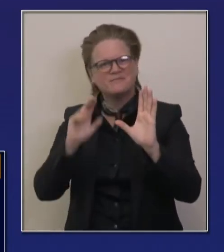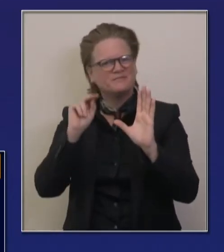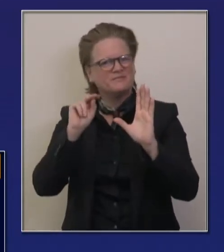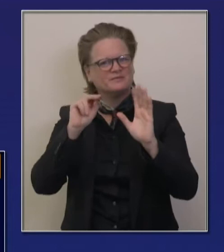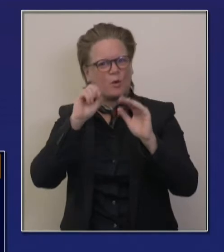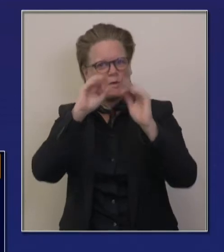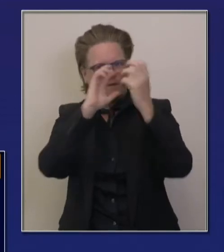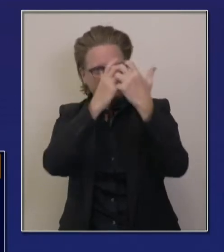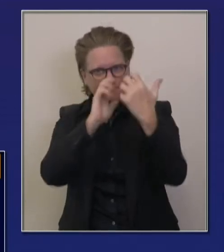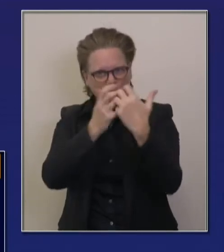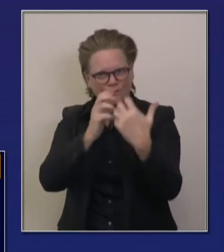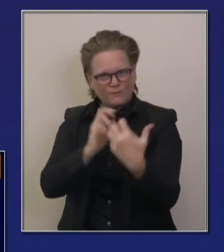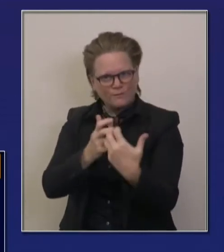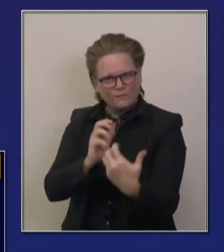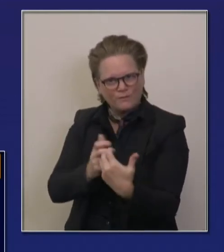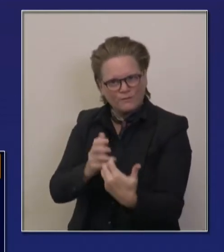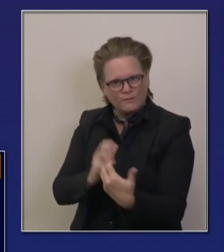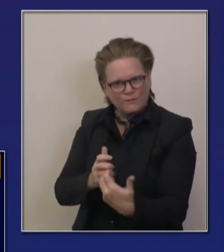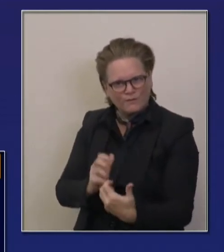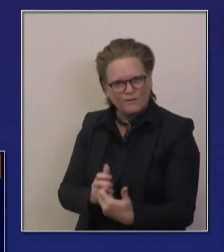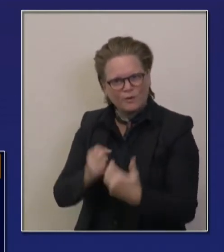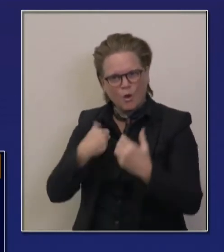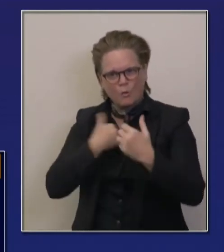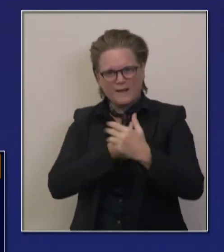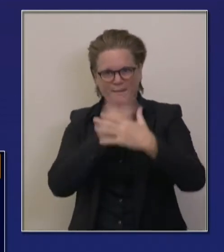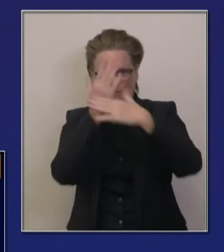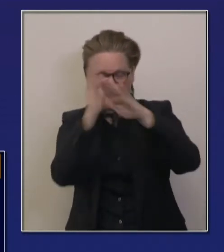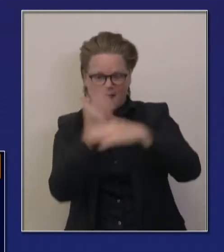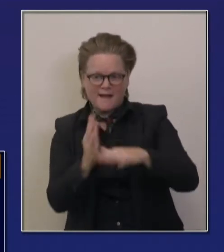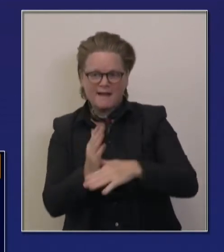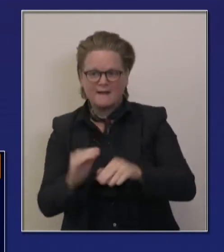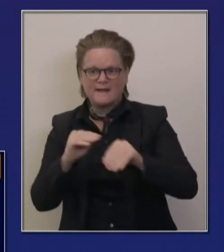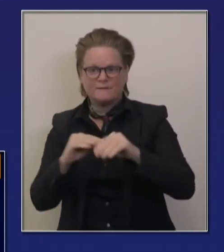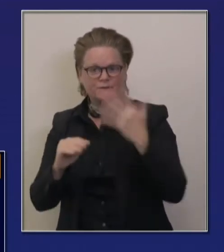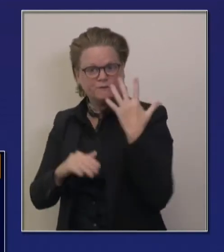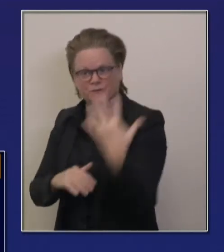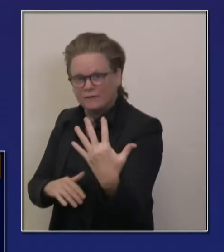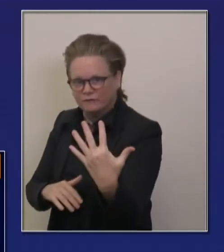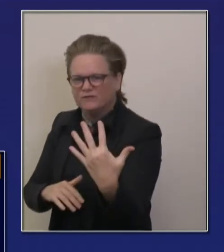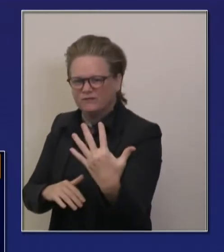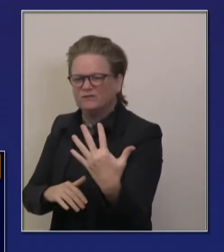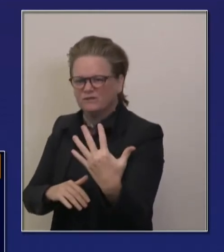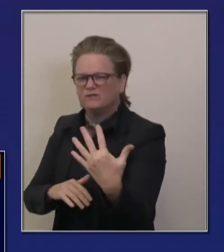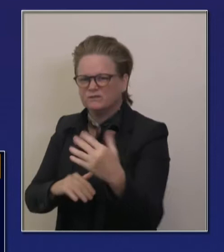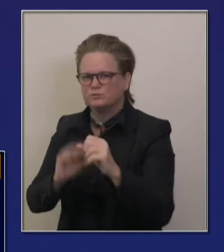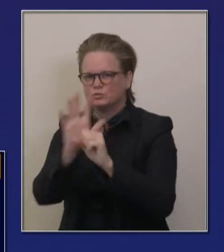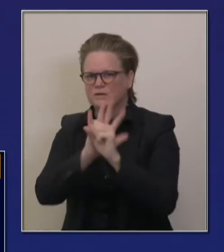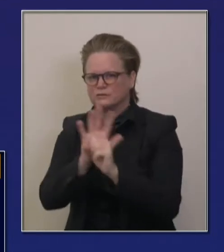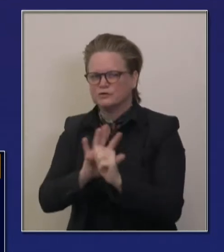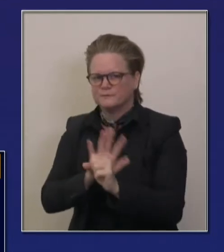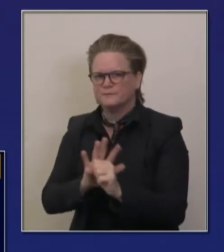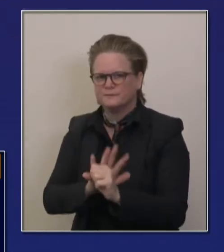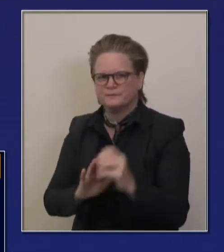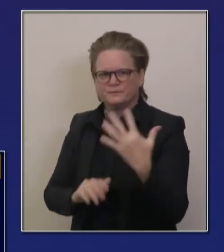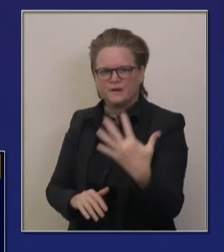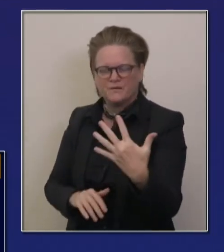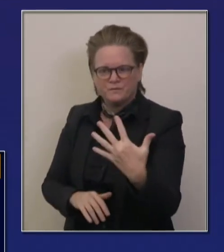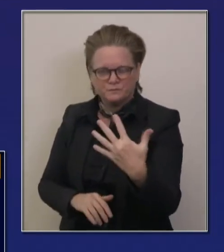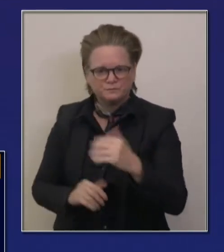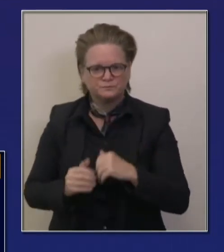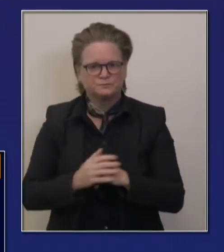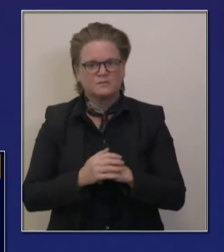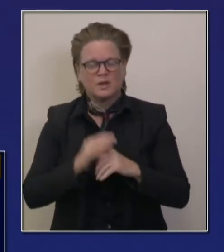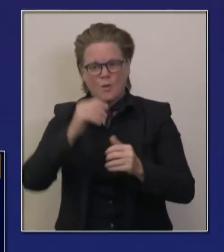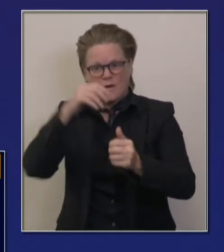state, five regions where there is a connective tissue between literally figuratively between the hospital system and the critical care